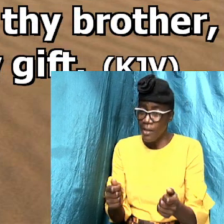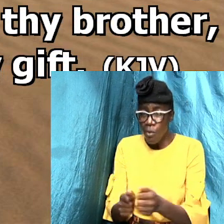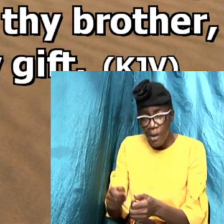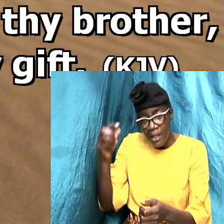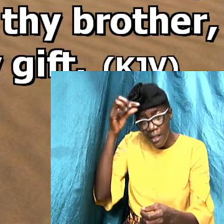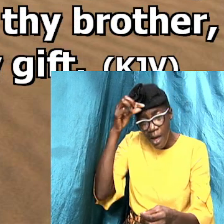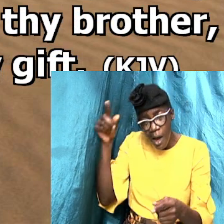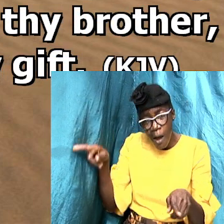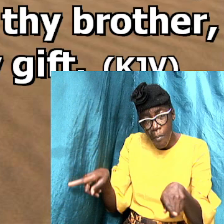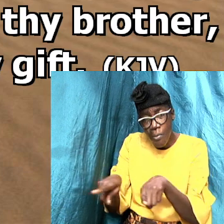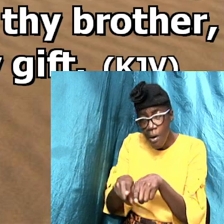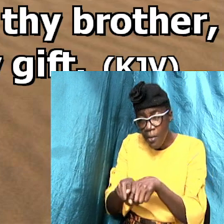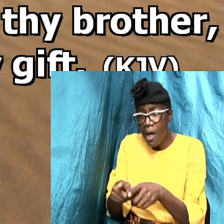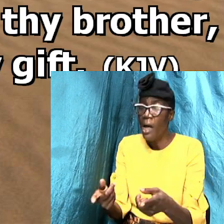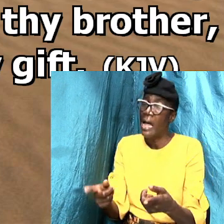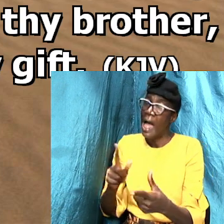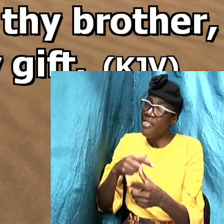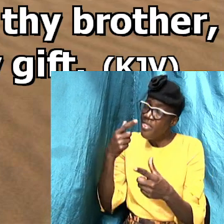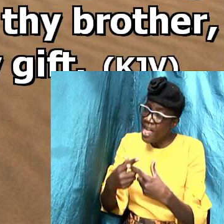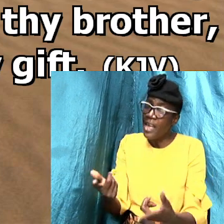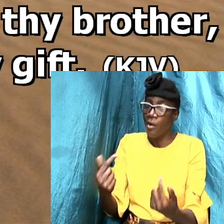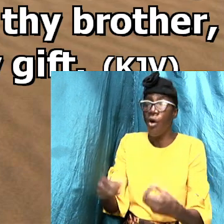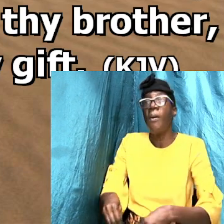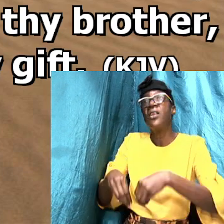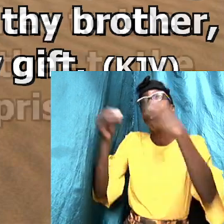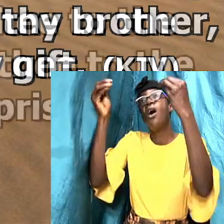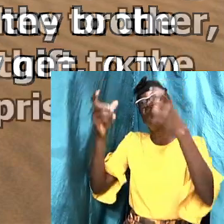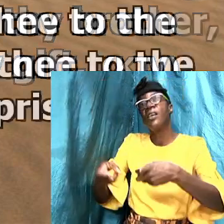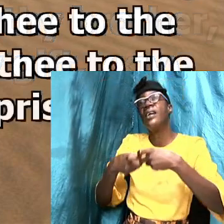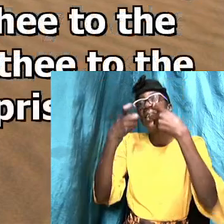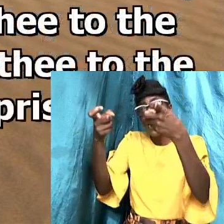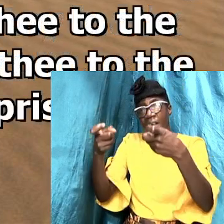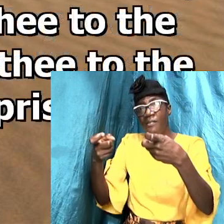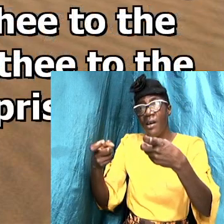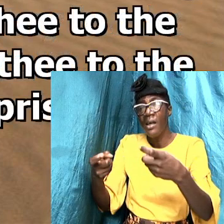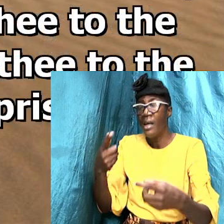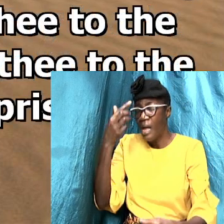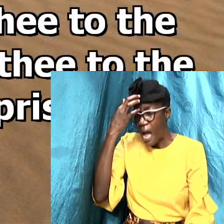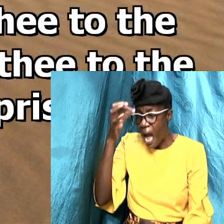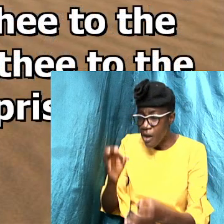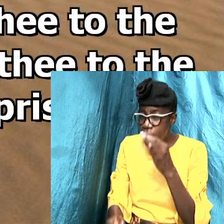come and offer thy gift. Agree with thine adversary quickly.